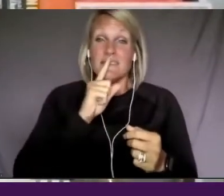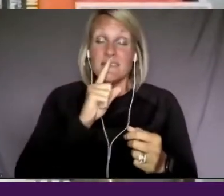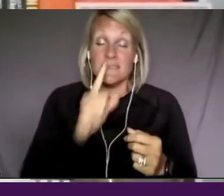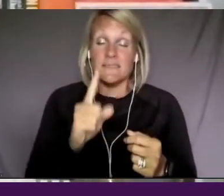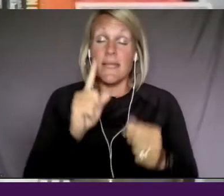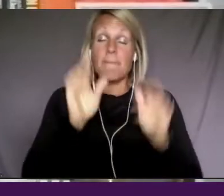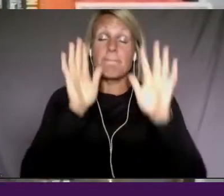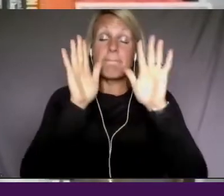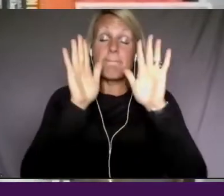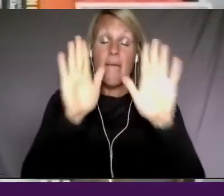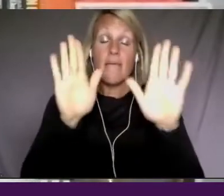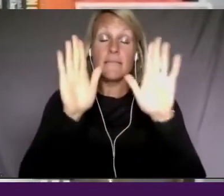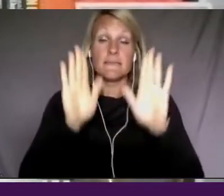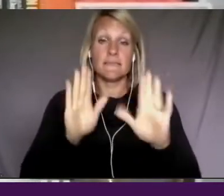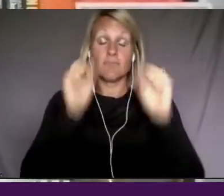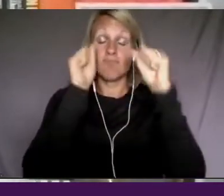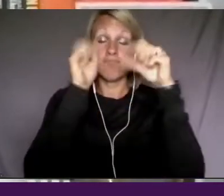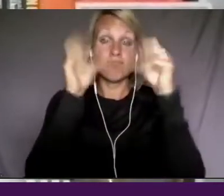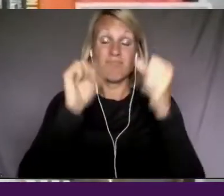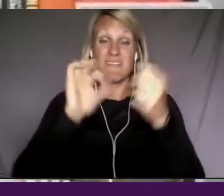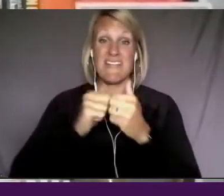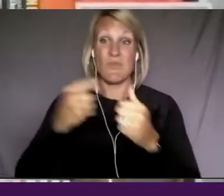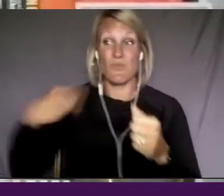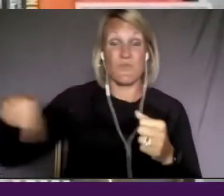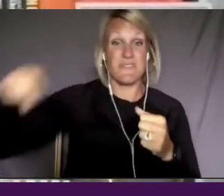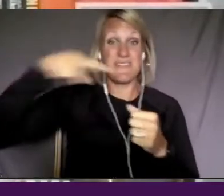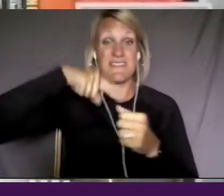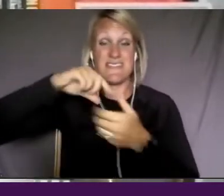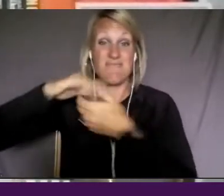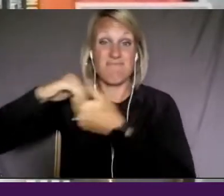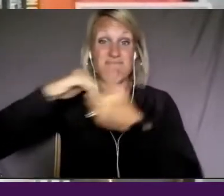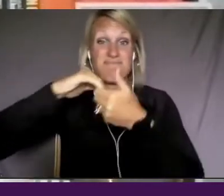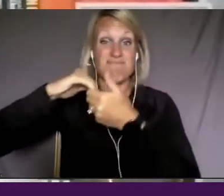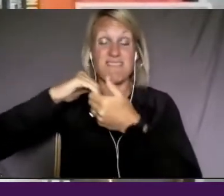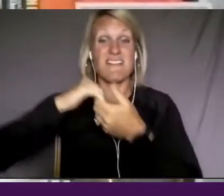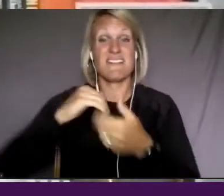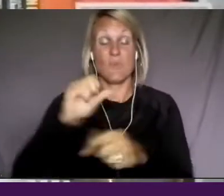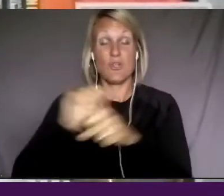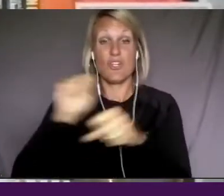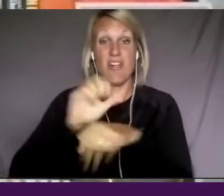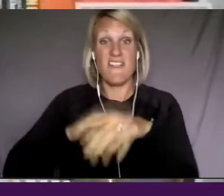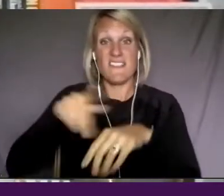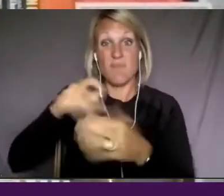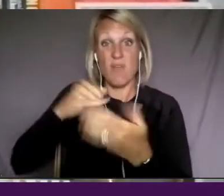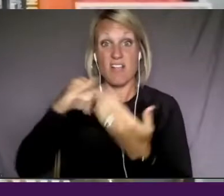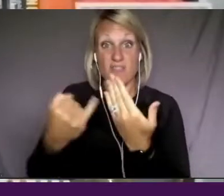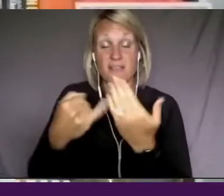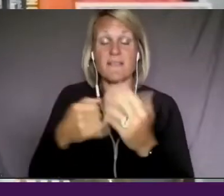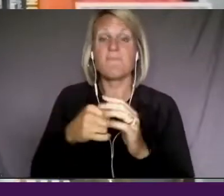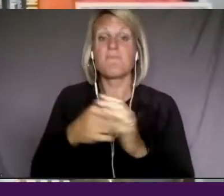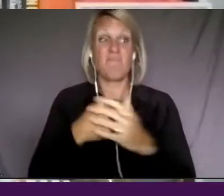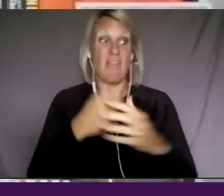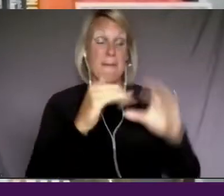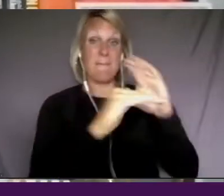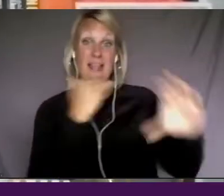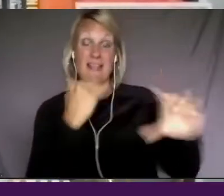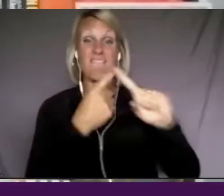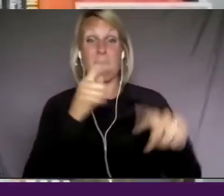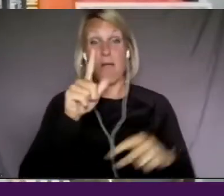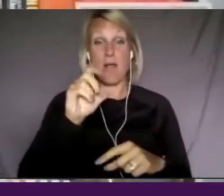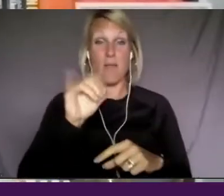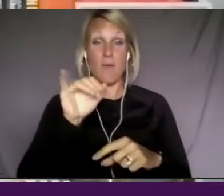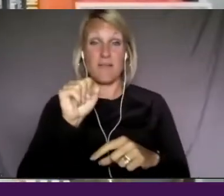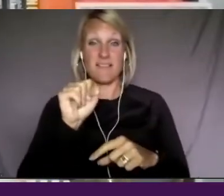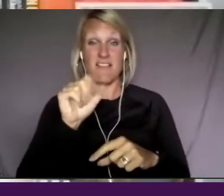how, how we came together to work on this project is I got an email from Lois Fawson at Independent